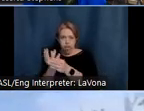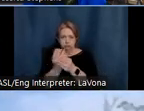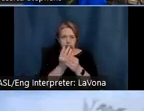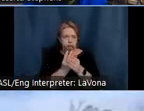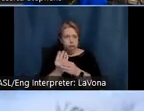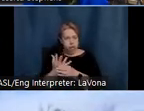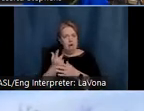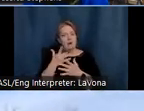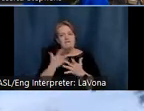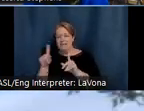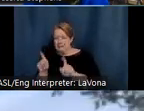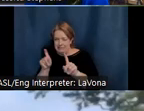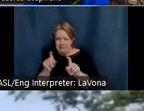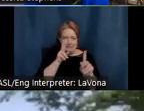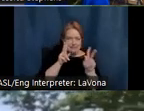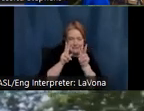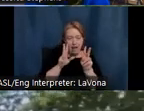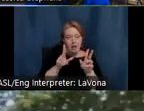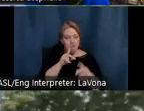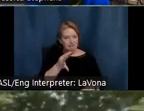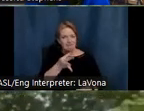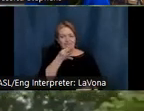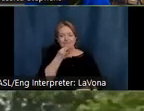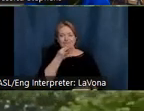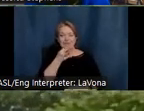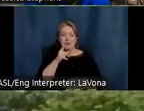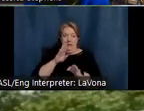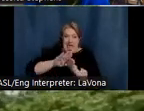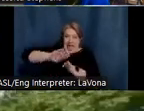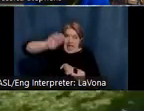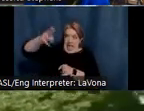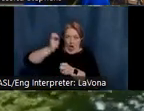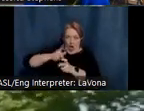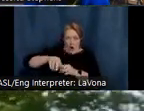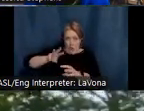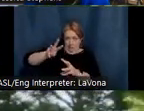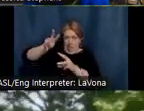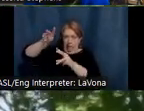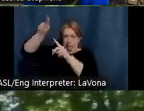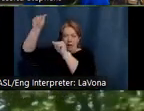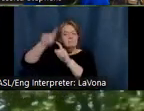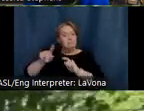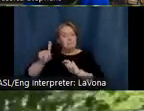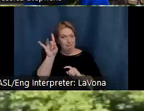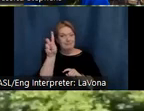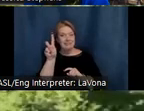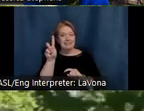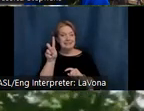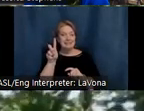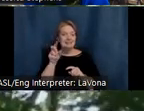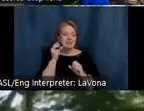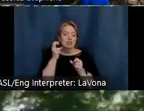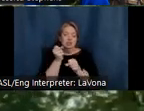found much difficulty planting on such a steep hillside. The extensive gardens on the property that Selma